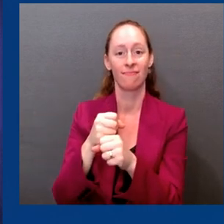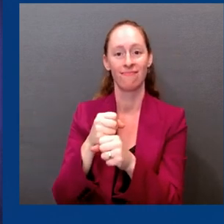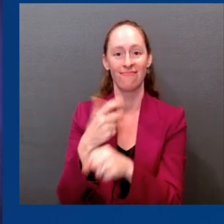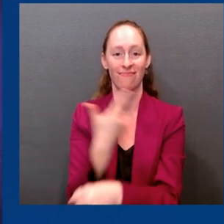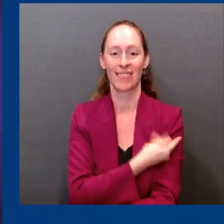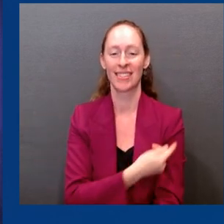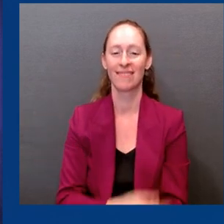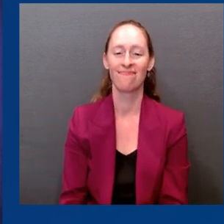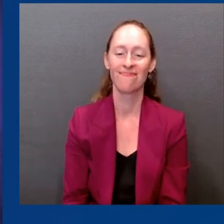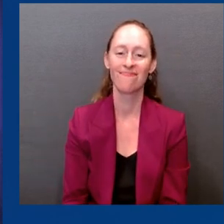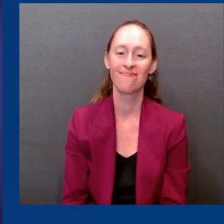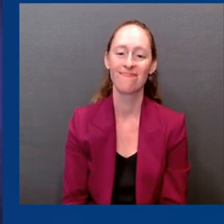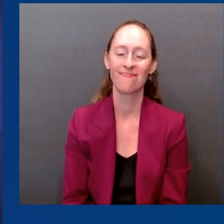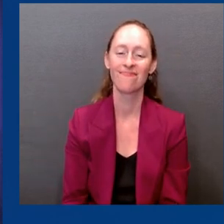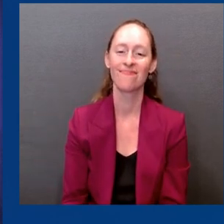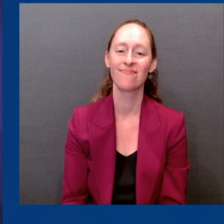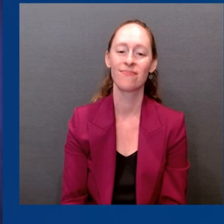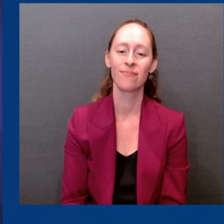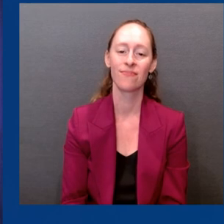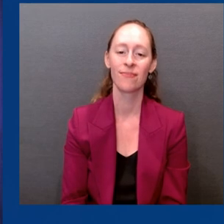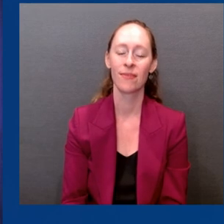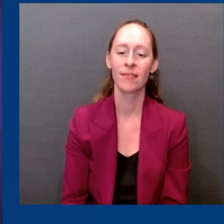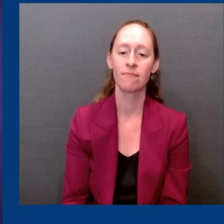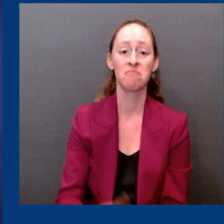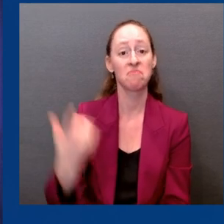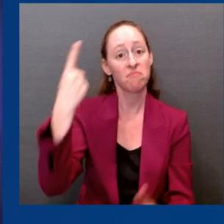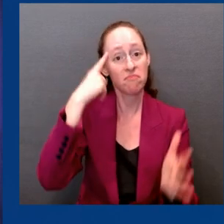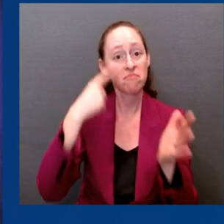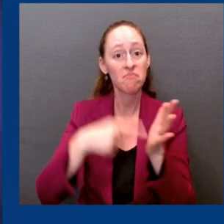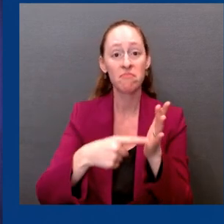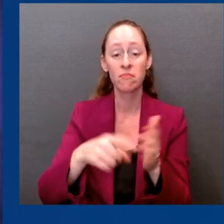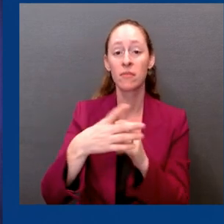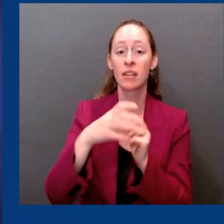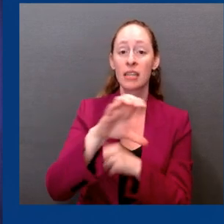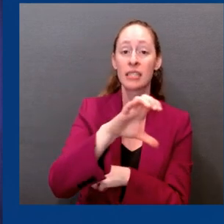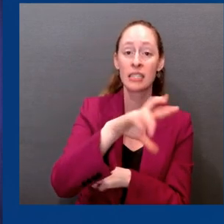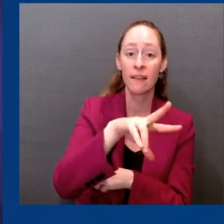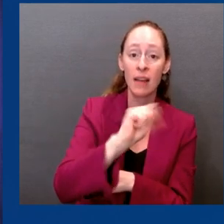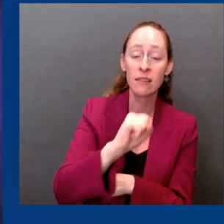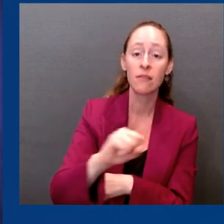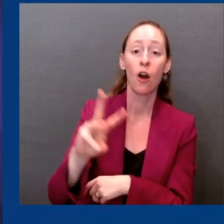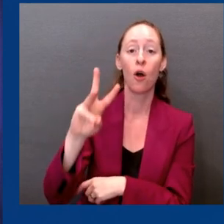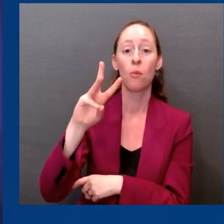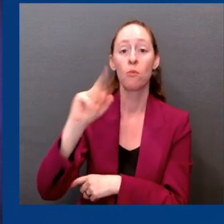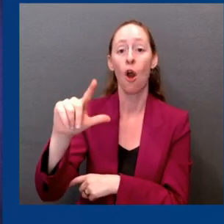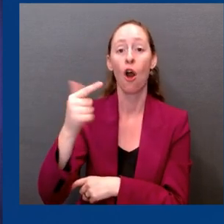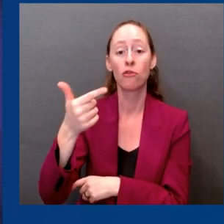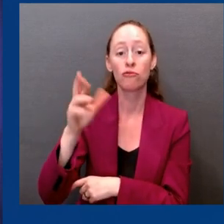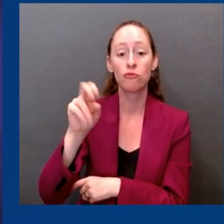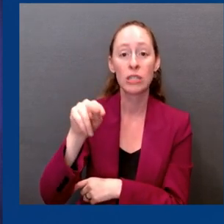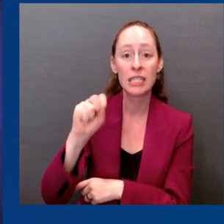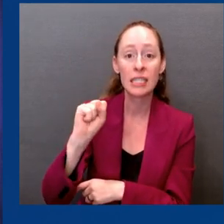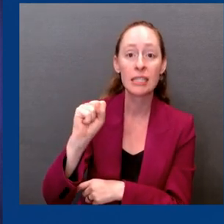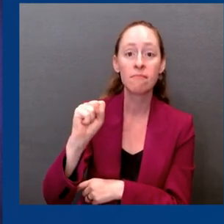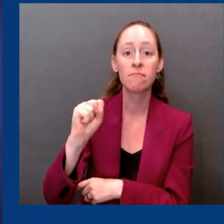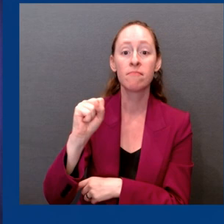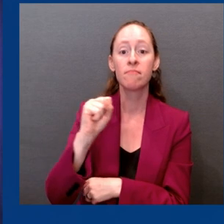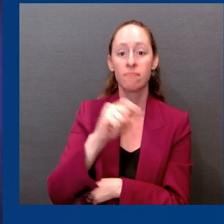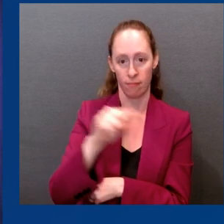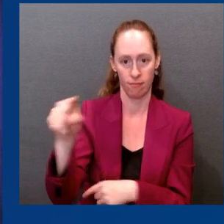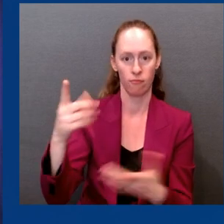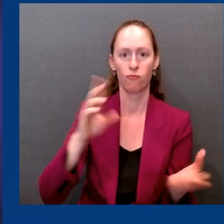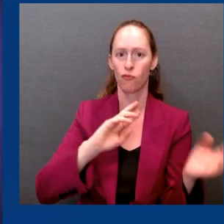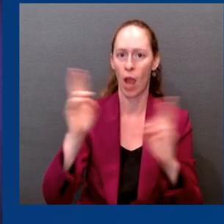CVS, Walgreens, and other pharmacy partners began making appointments over the weekend. And we expect appointments to be widely